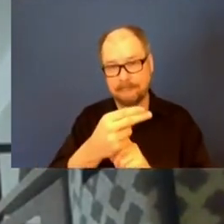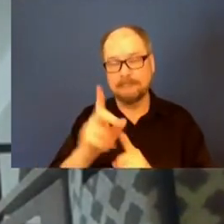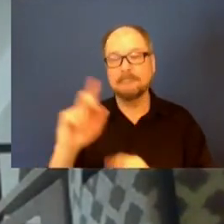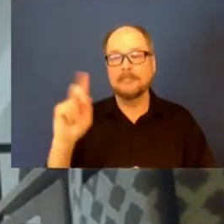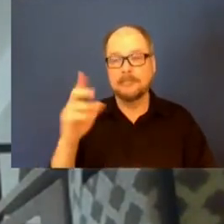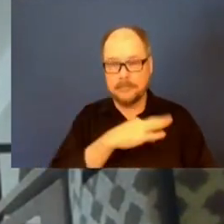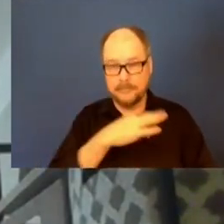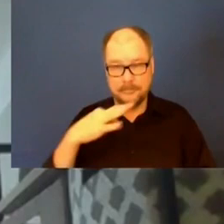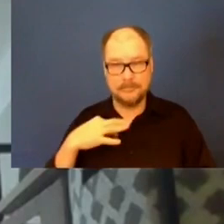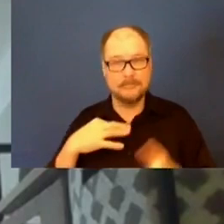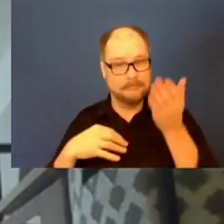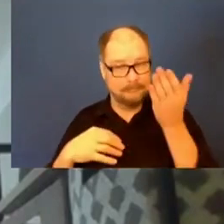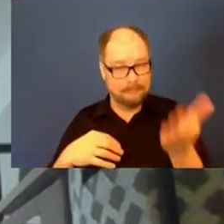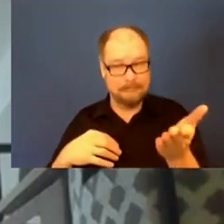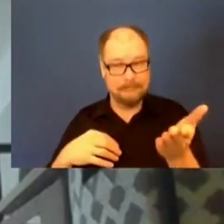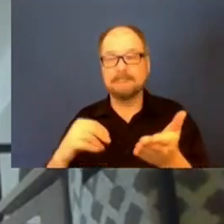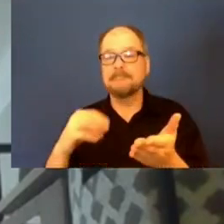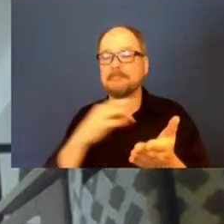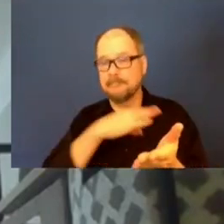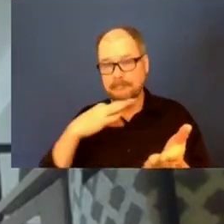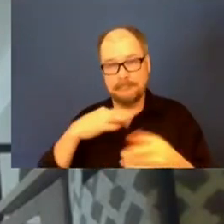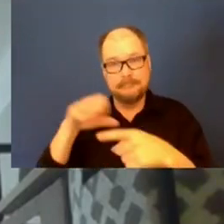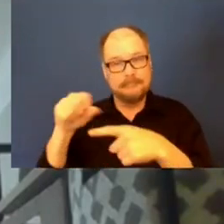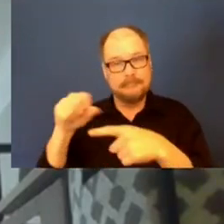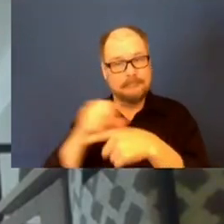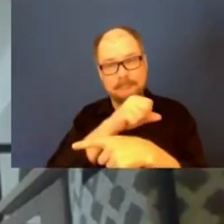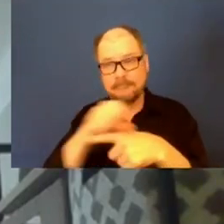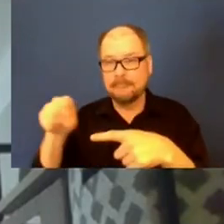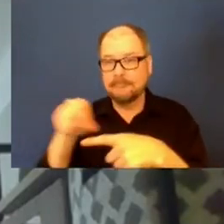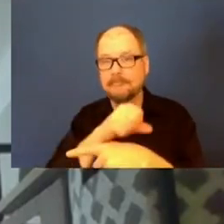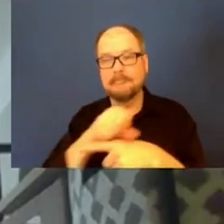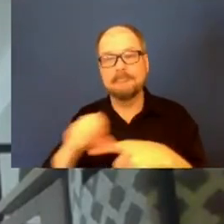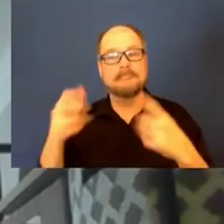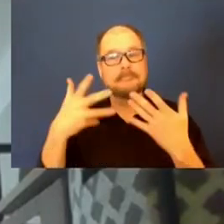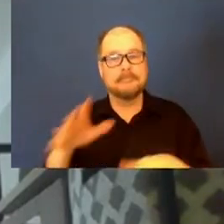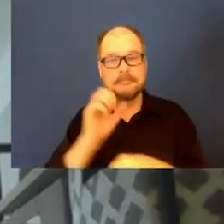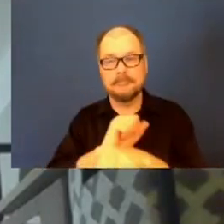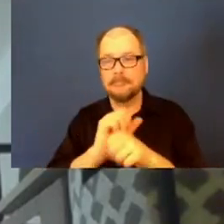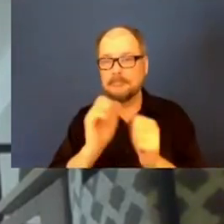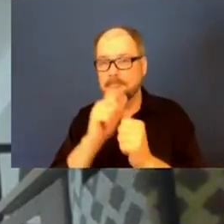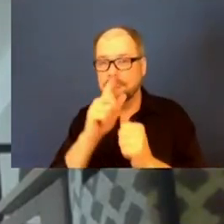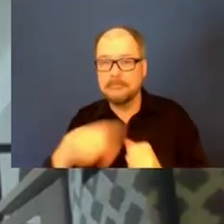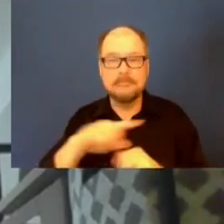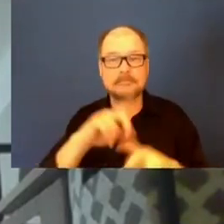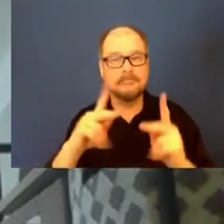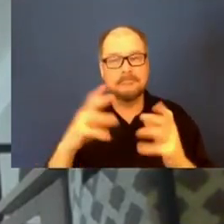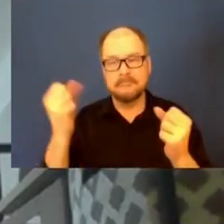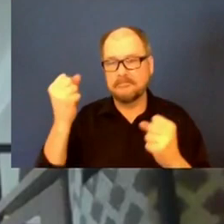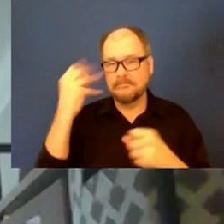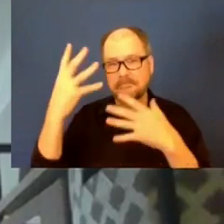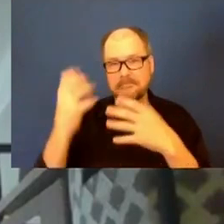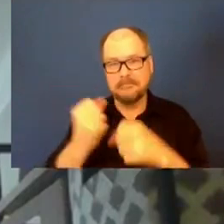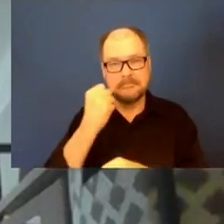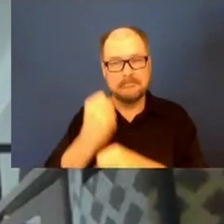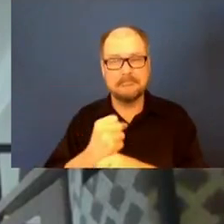that are there that are trained to work with people and have been working with people for years who have experienced homelessness.